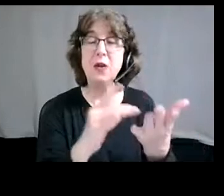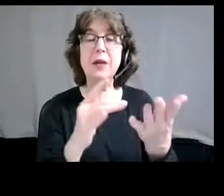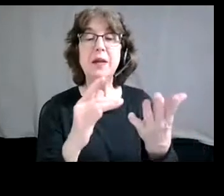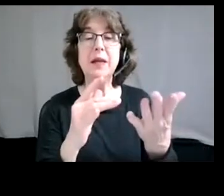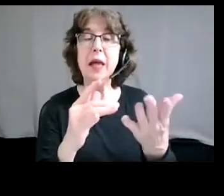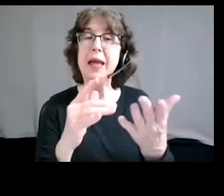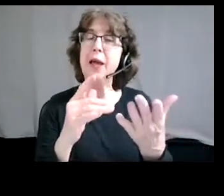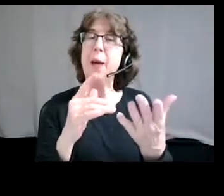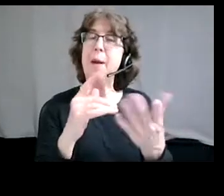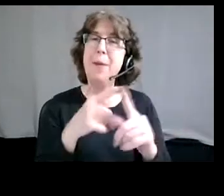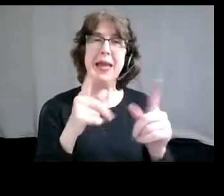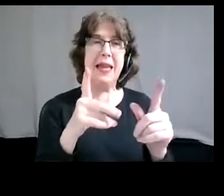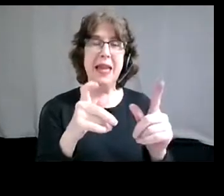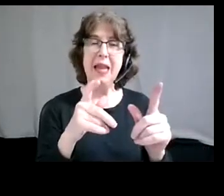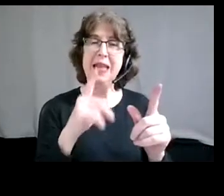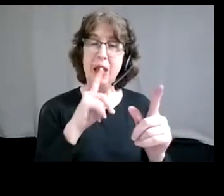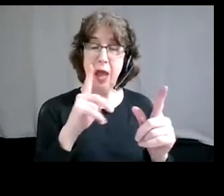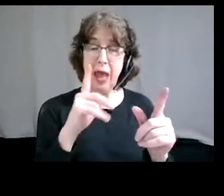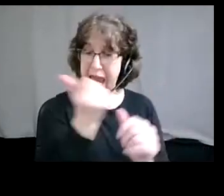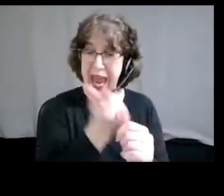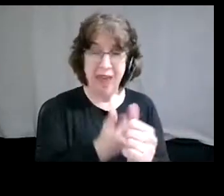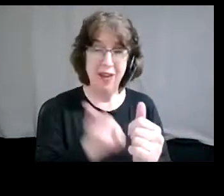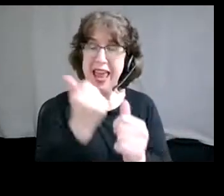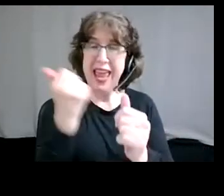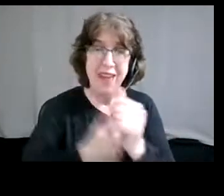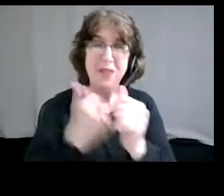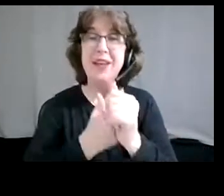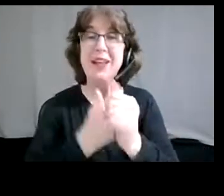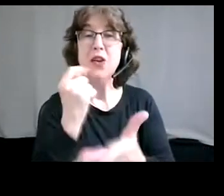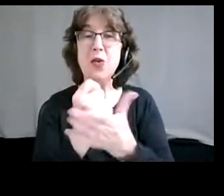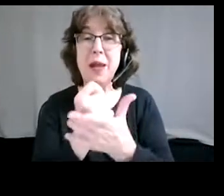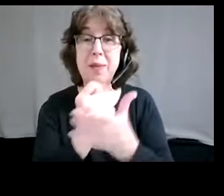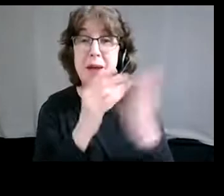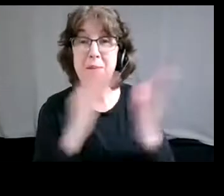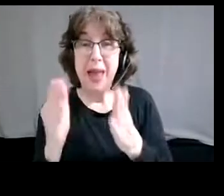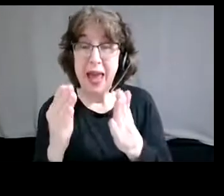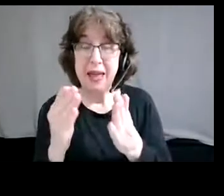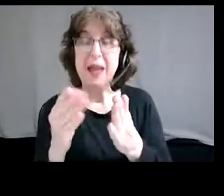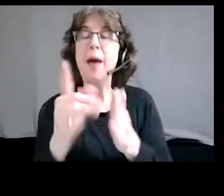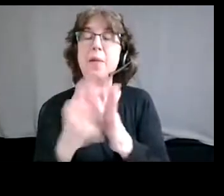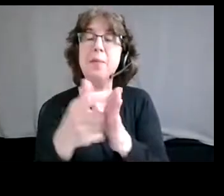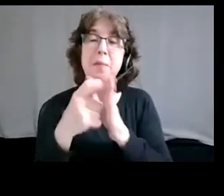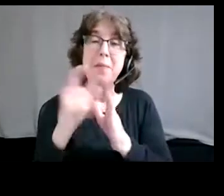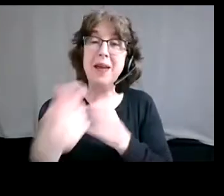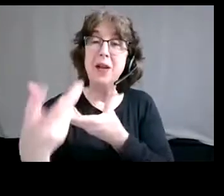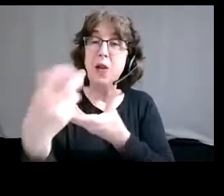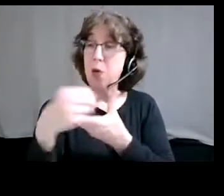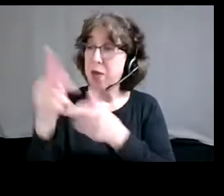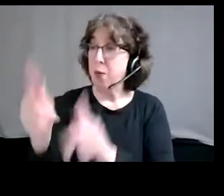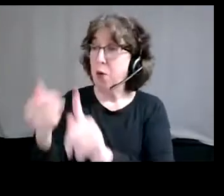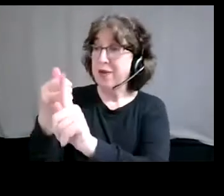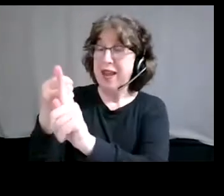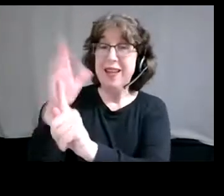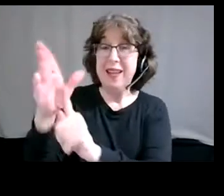centered in any treatment plan, the rights and consent of the person who is being treated.